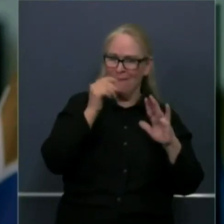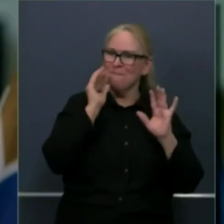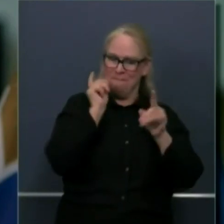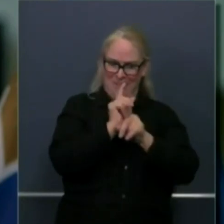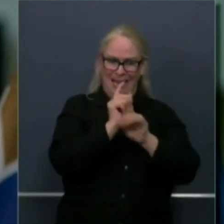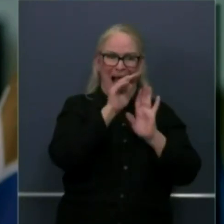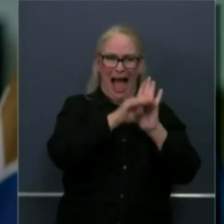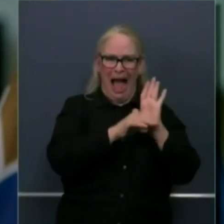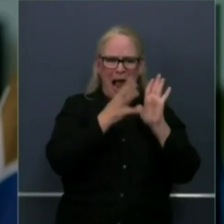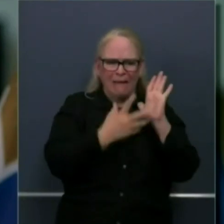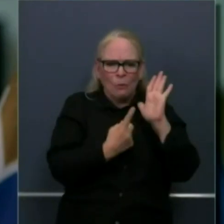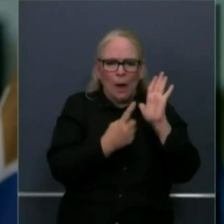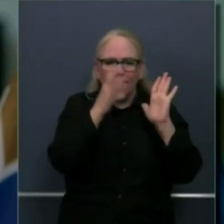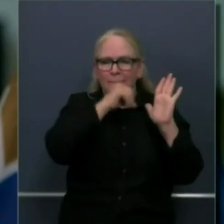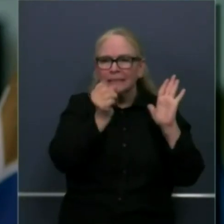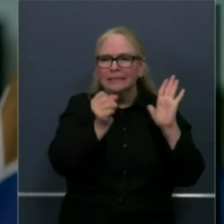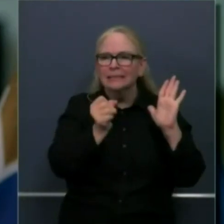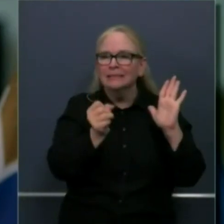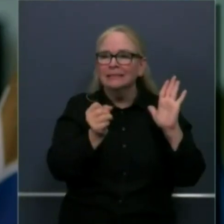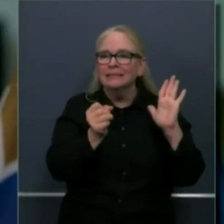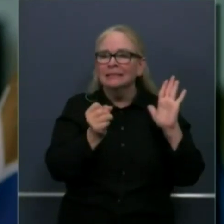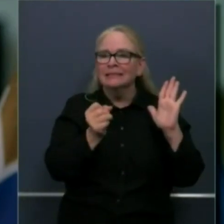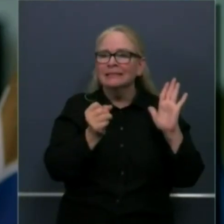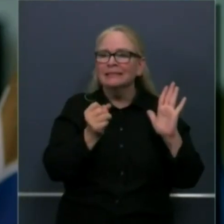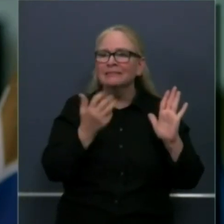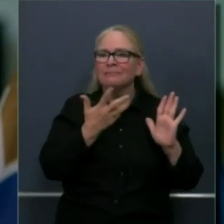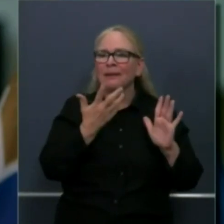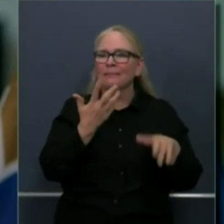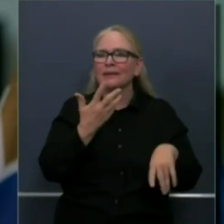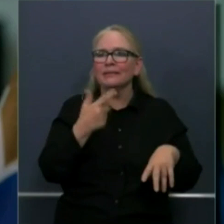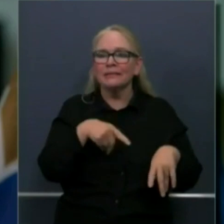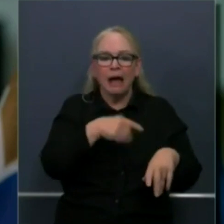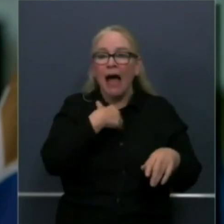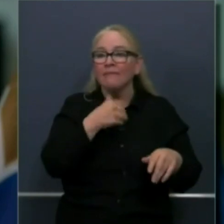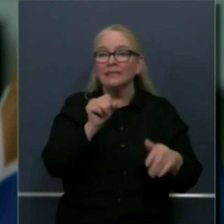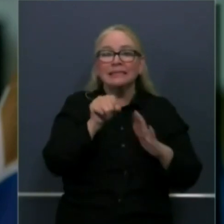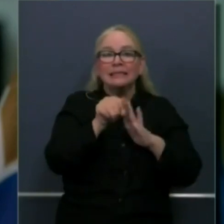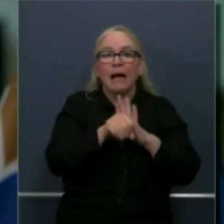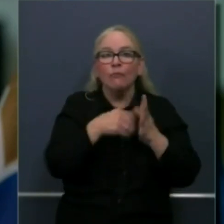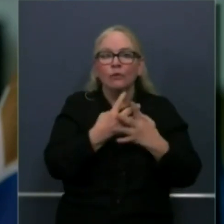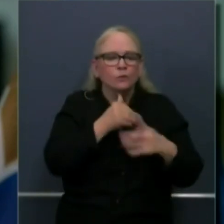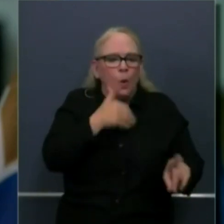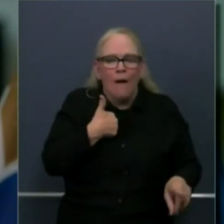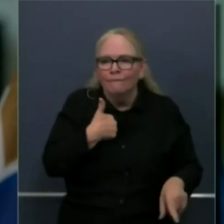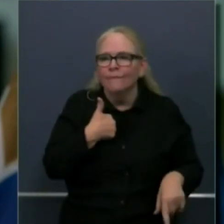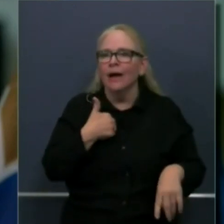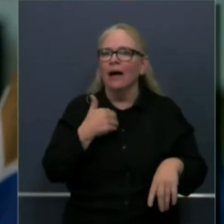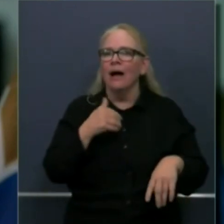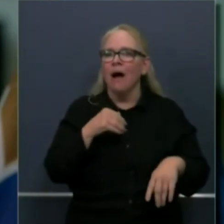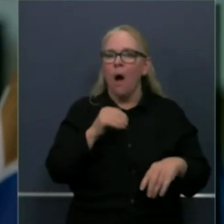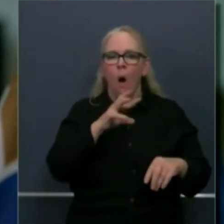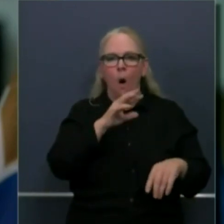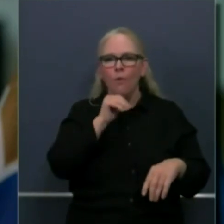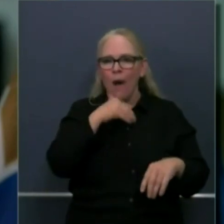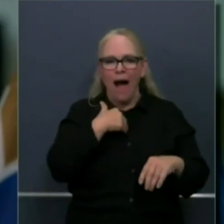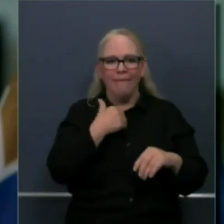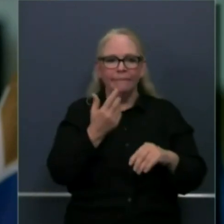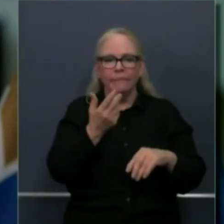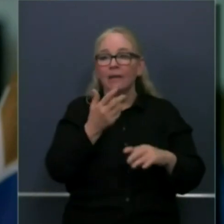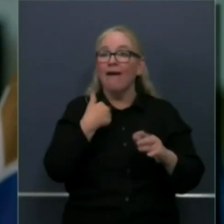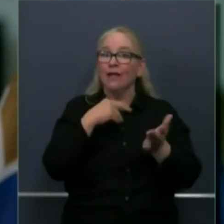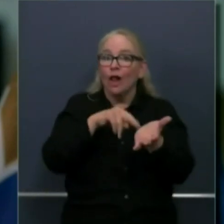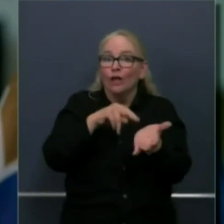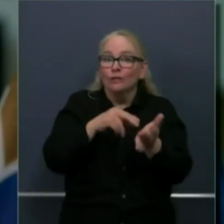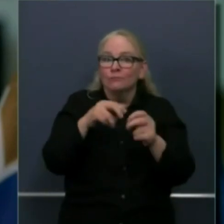prison for example or a state prison they don't manage or a skilled nursing facility uh that had some challenges but they feel like they have under control